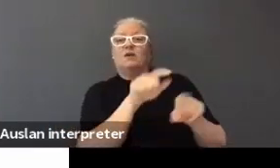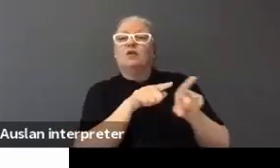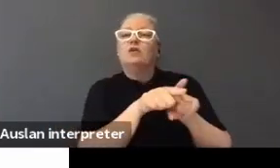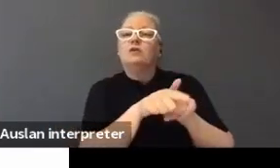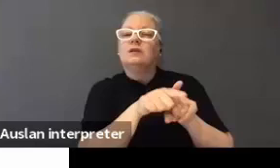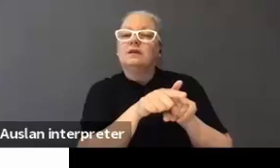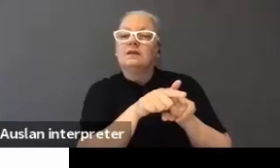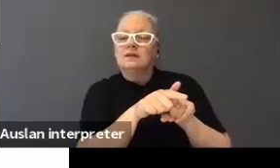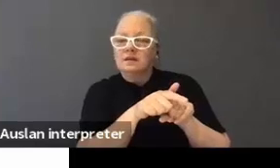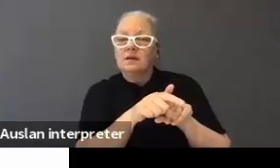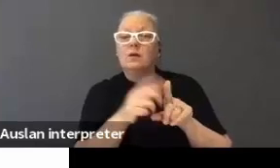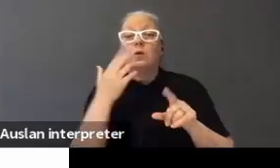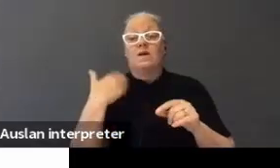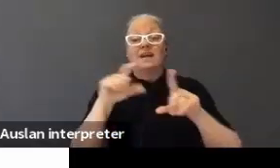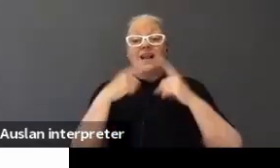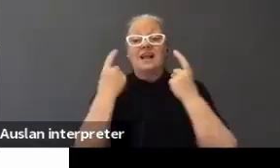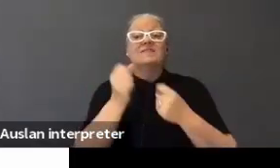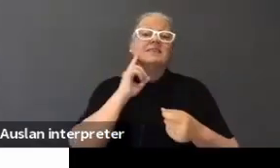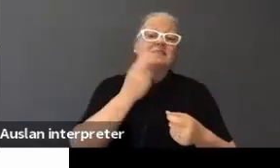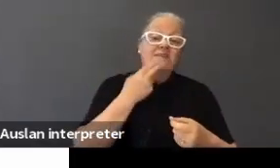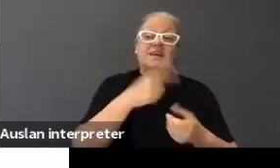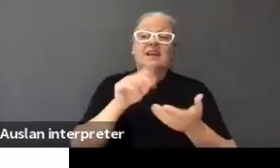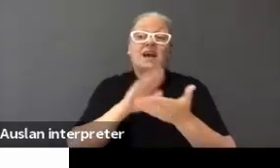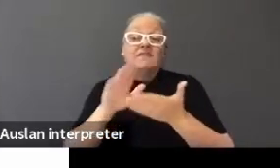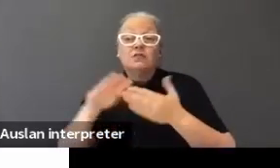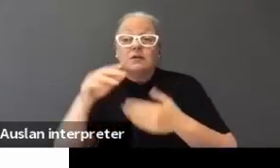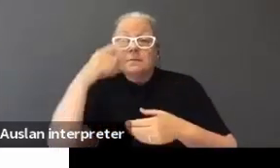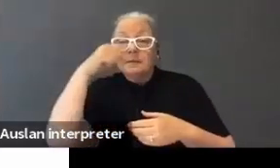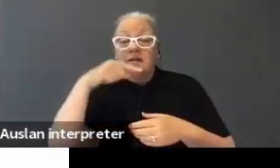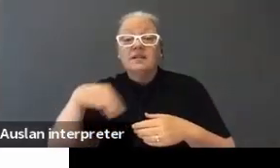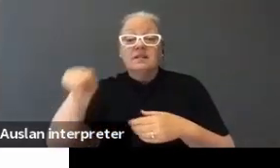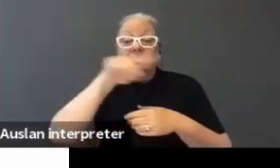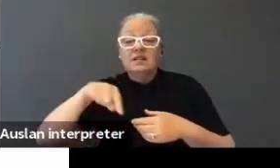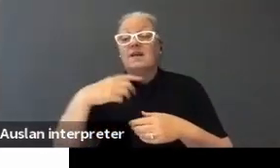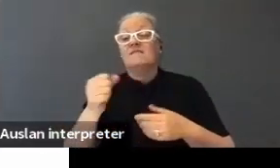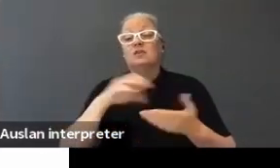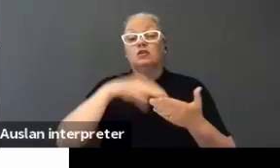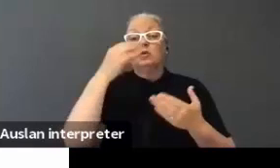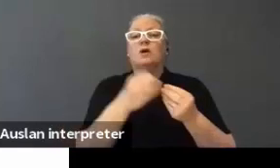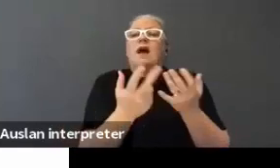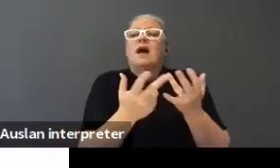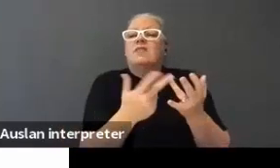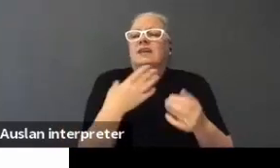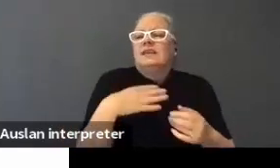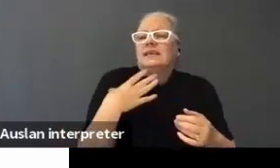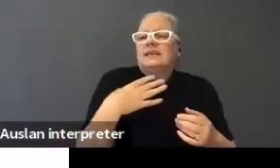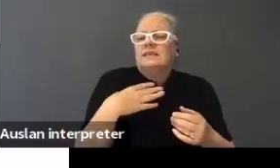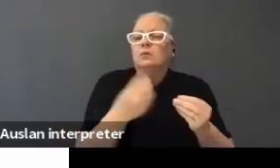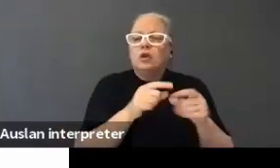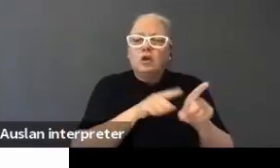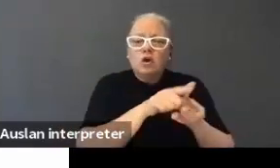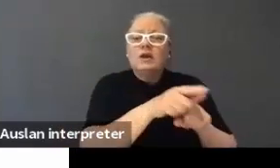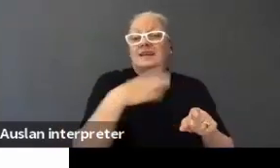classes here where we have deaf and hard of hearing people. We have students with other learning needs who need access to the